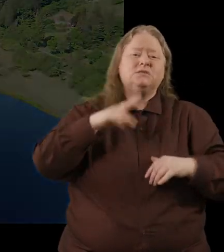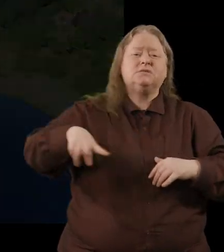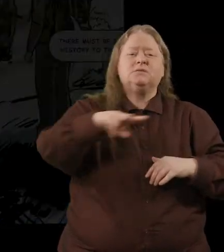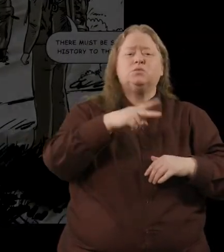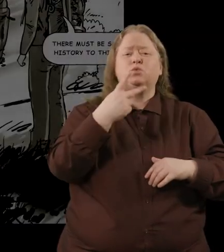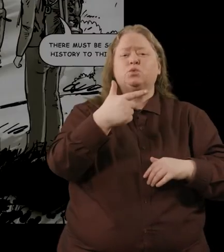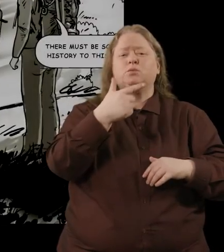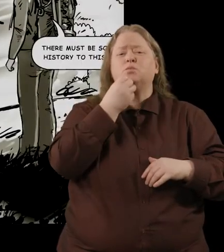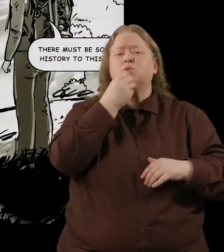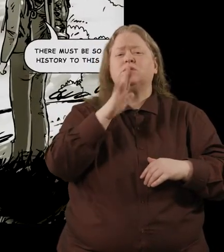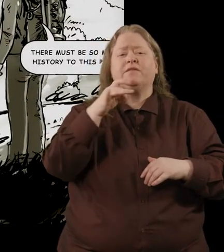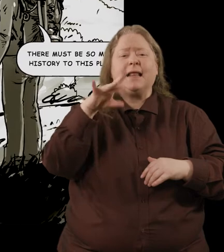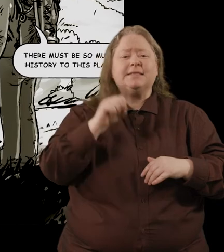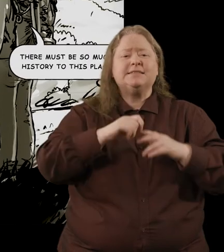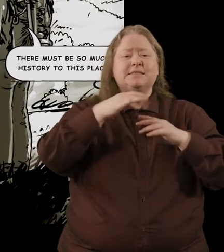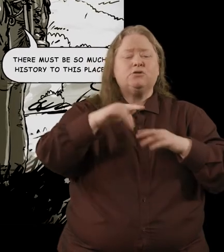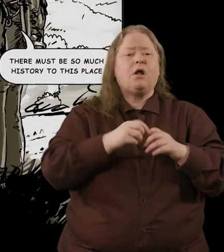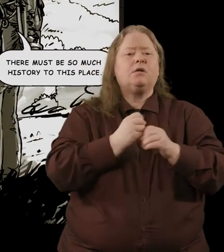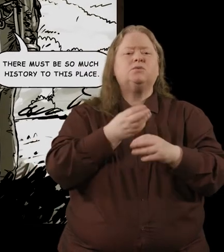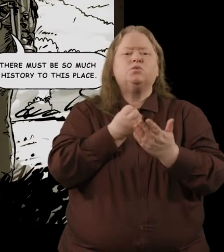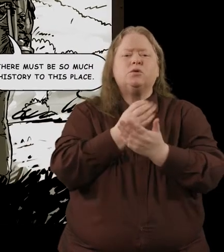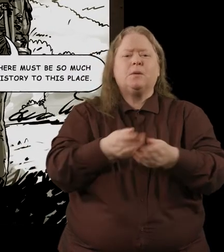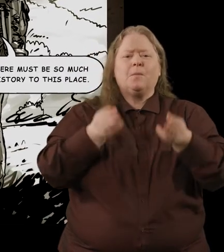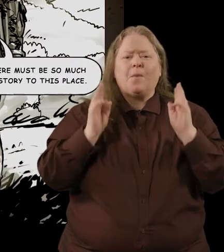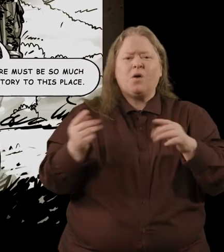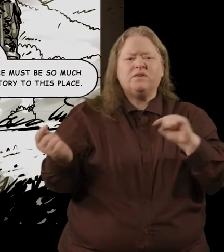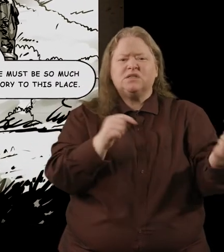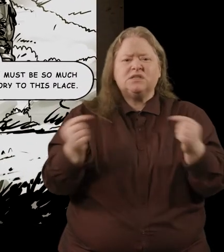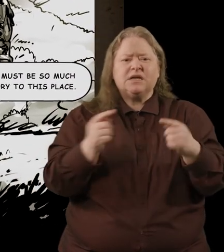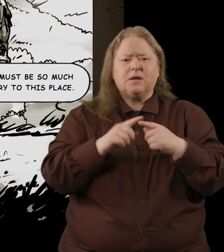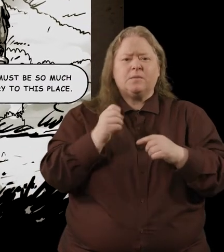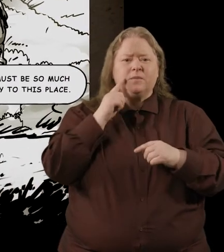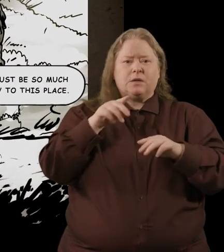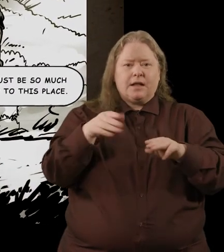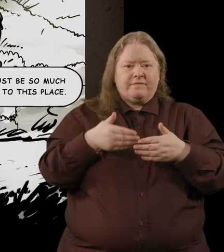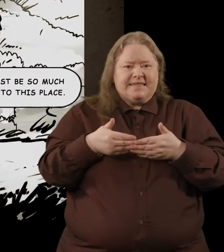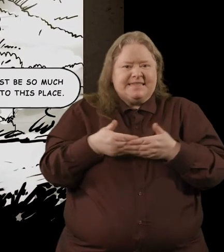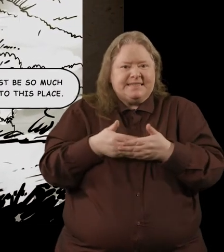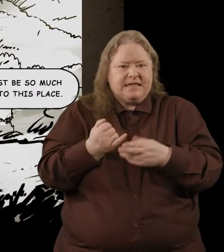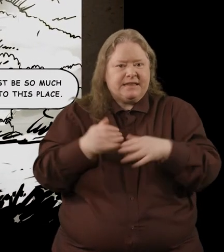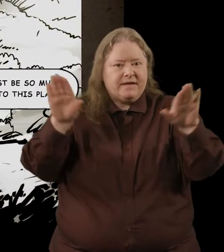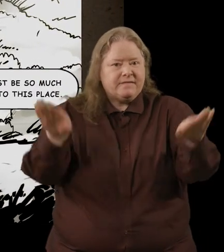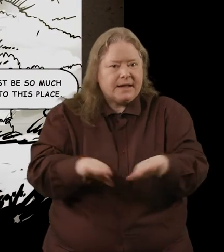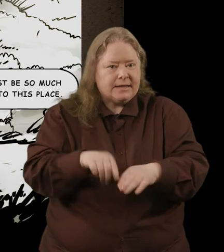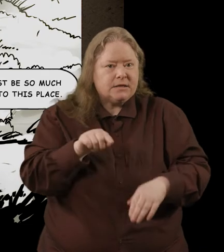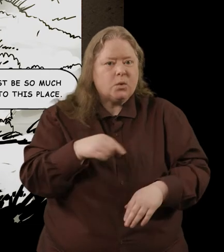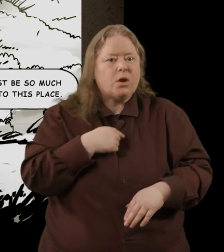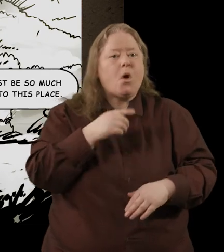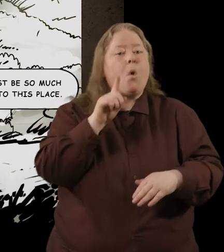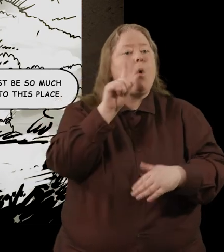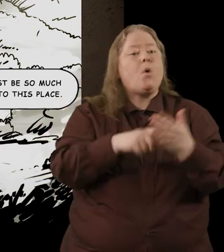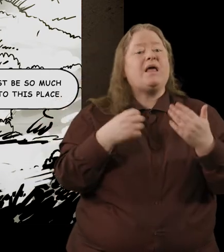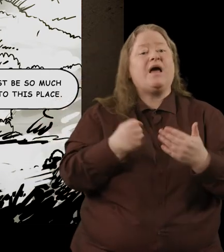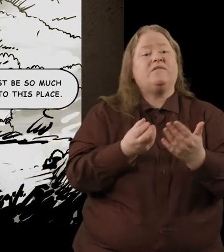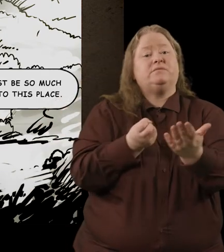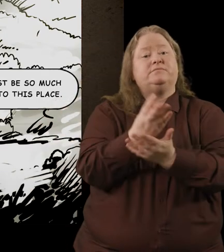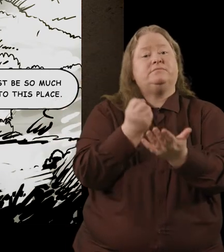and all the stories of powerful struggles and of those who lived there in the past are hidden in the valley we only have the legends